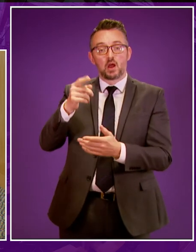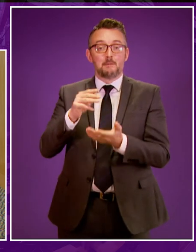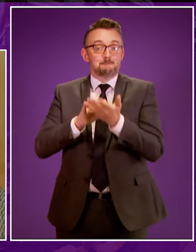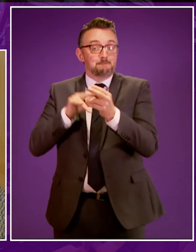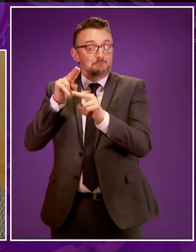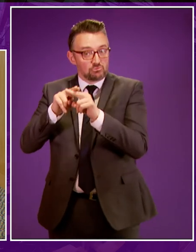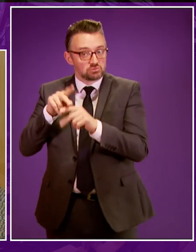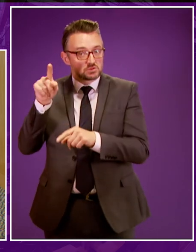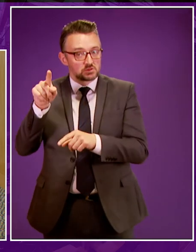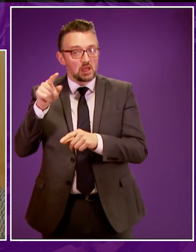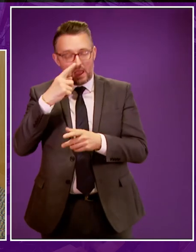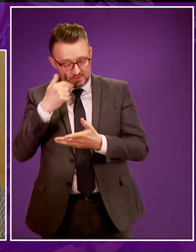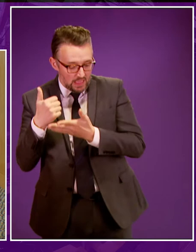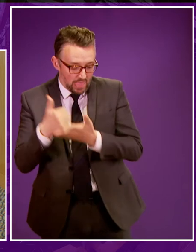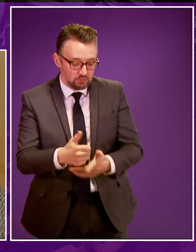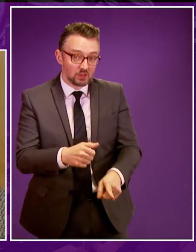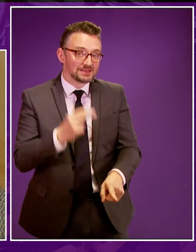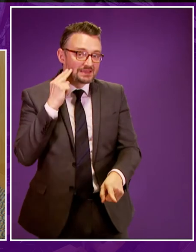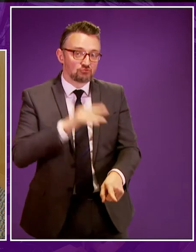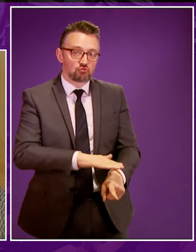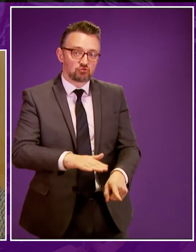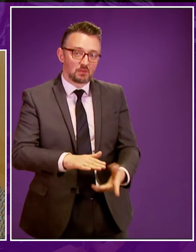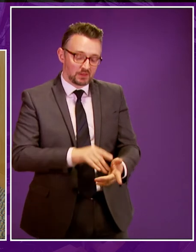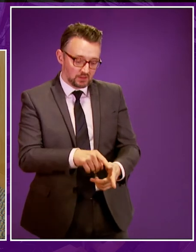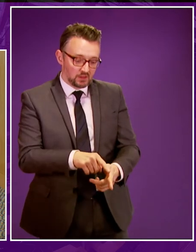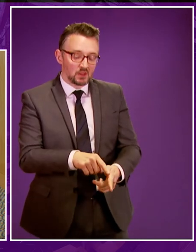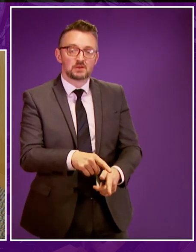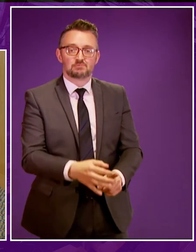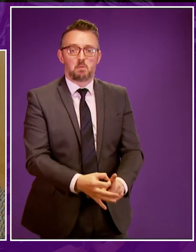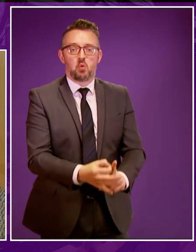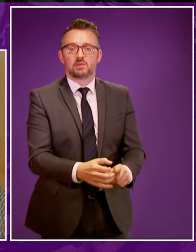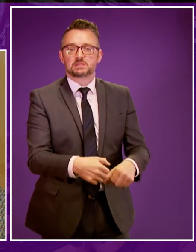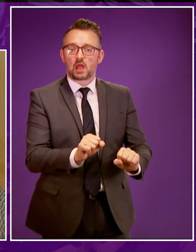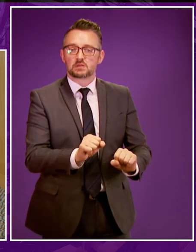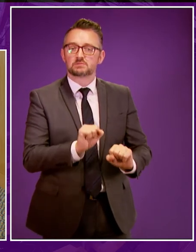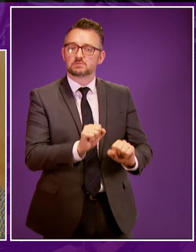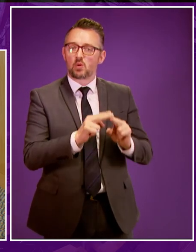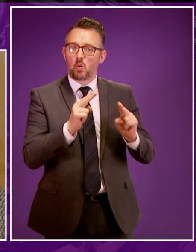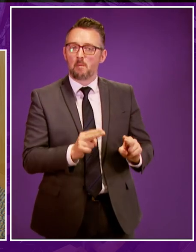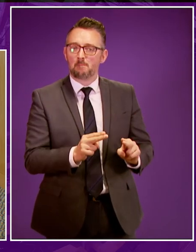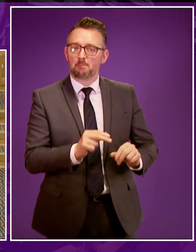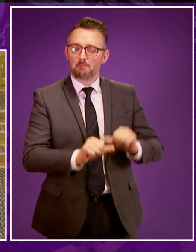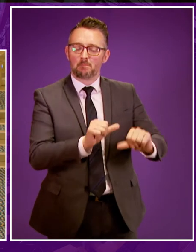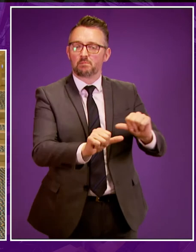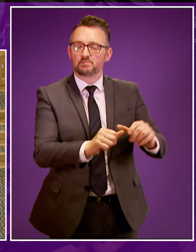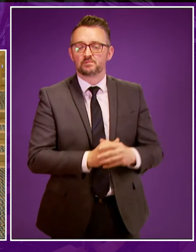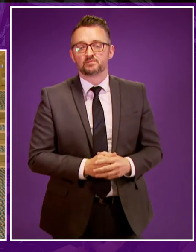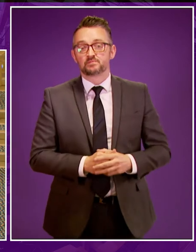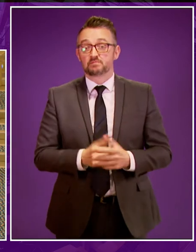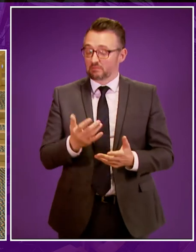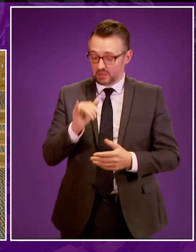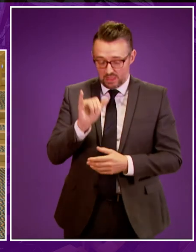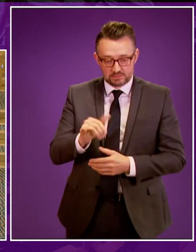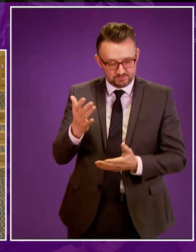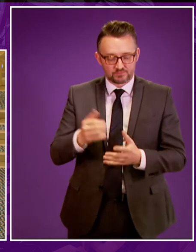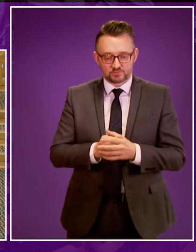to help their deaf children to ensure that they are able to get the best start in a family home setting? Minister. Yep, so